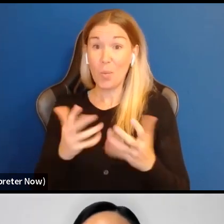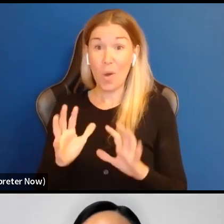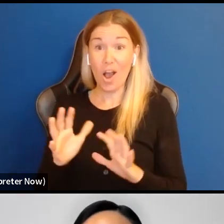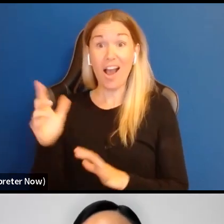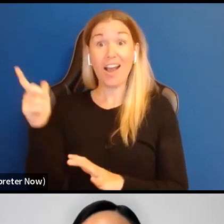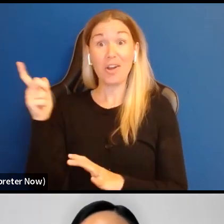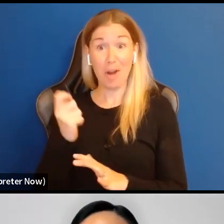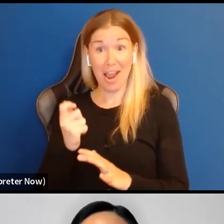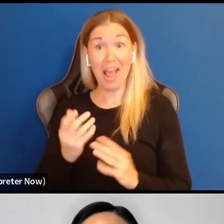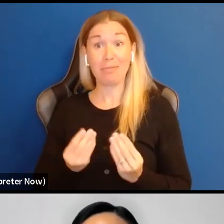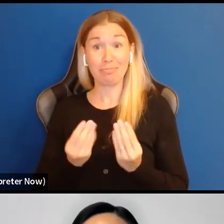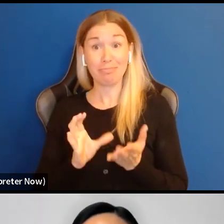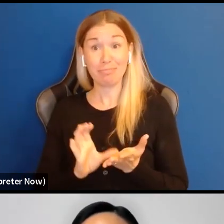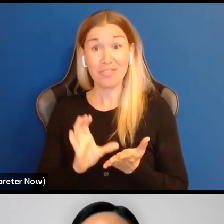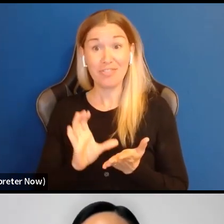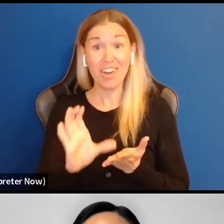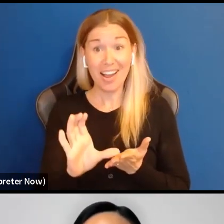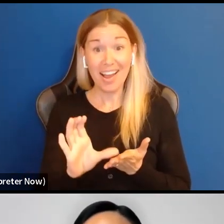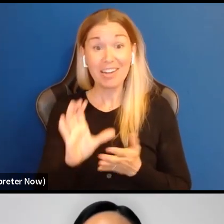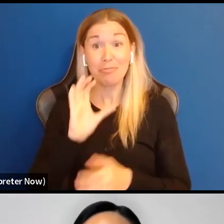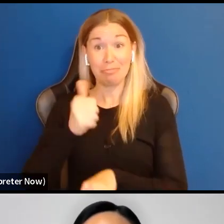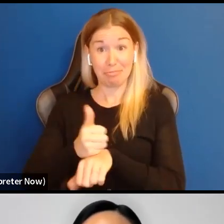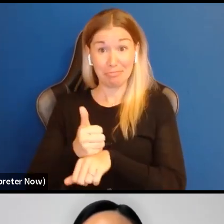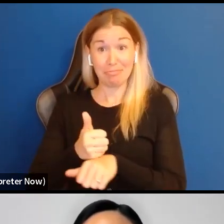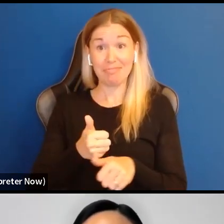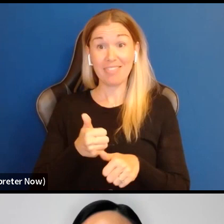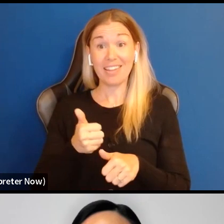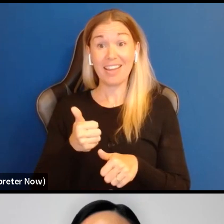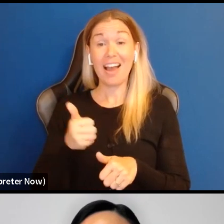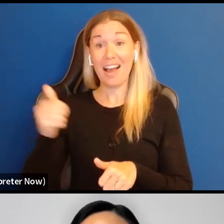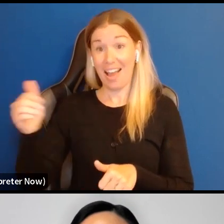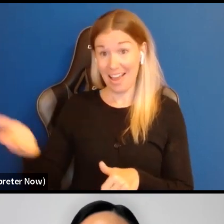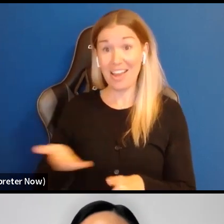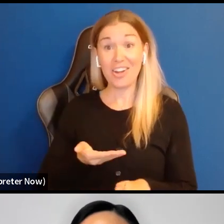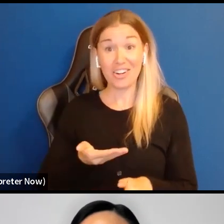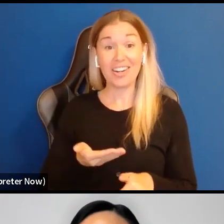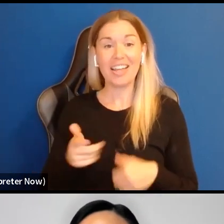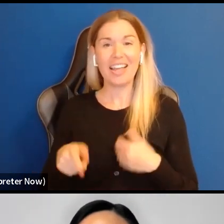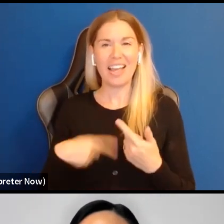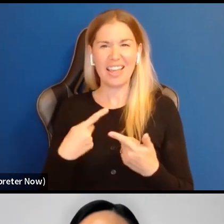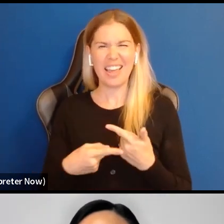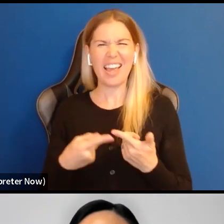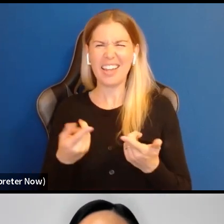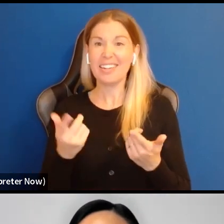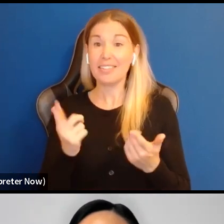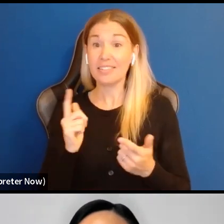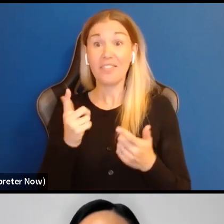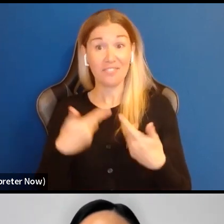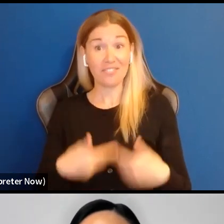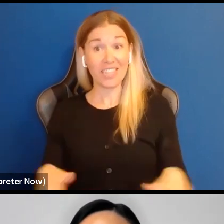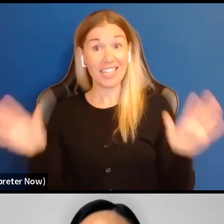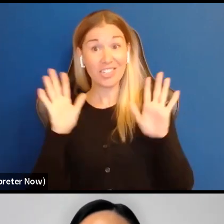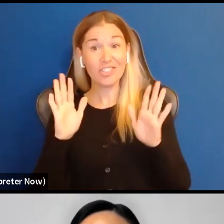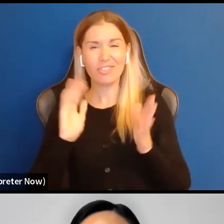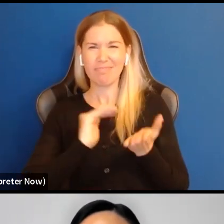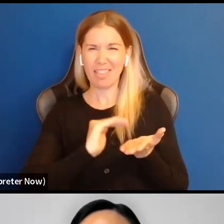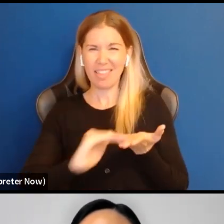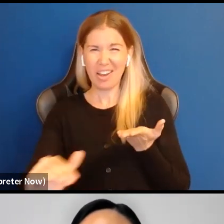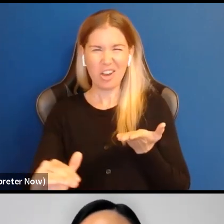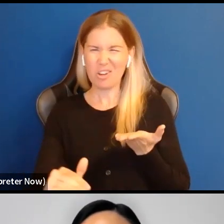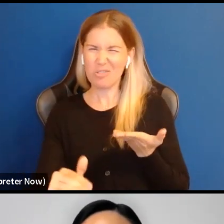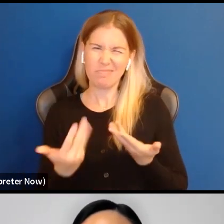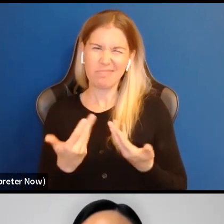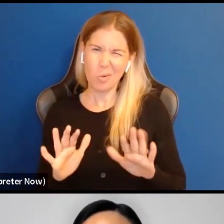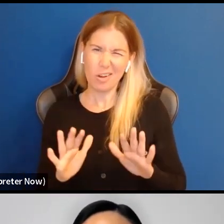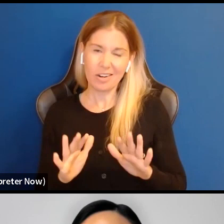people to be, uh, brought on for this project and then let go when funding is lost. But, um,